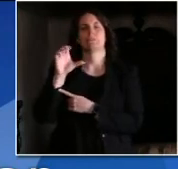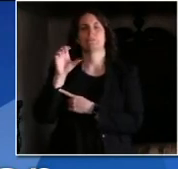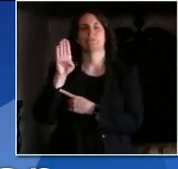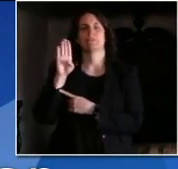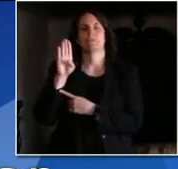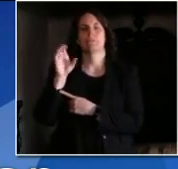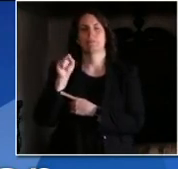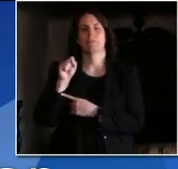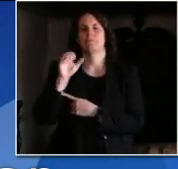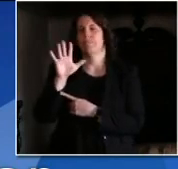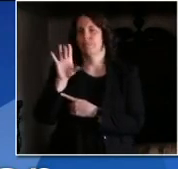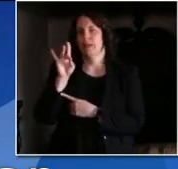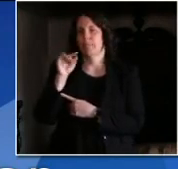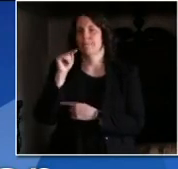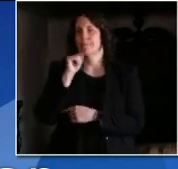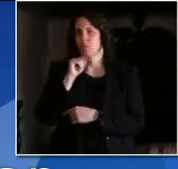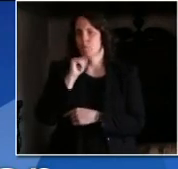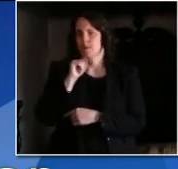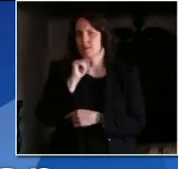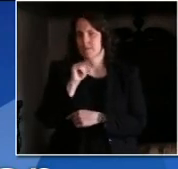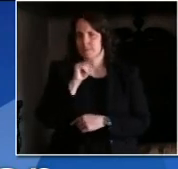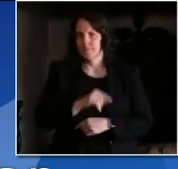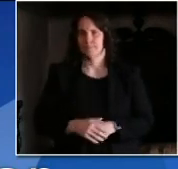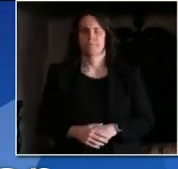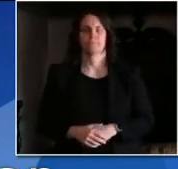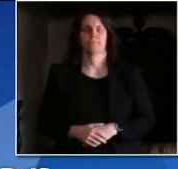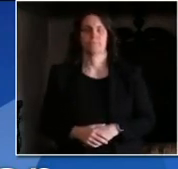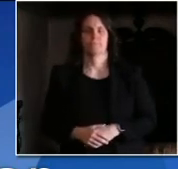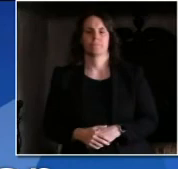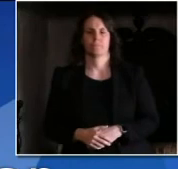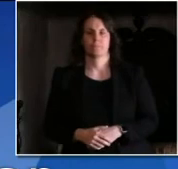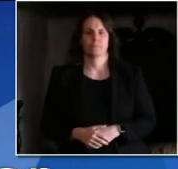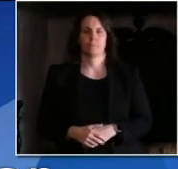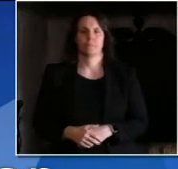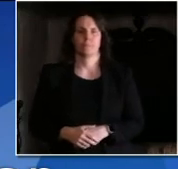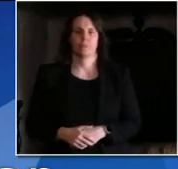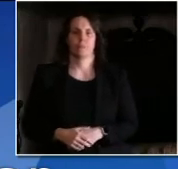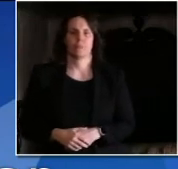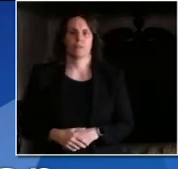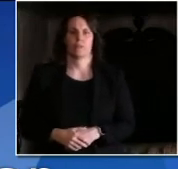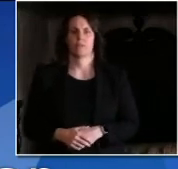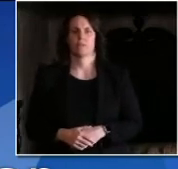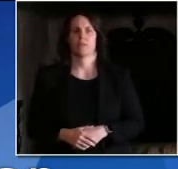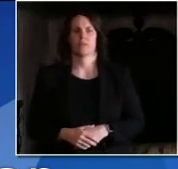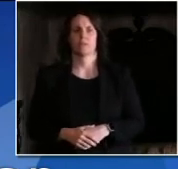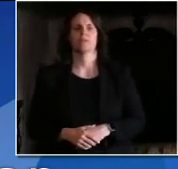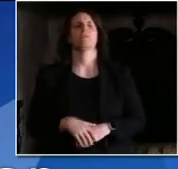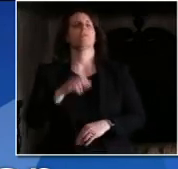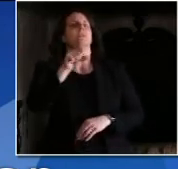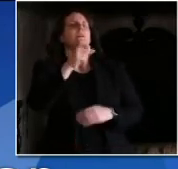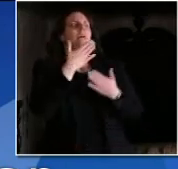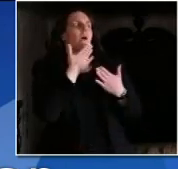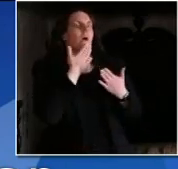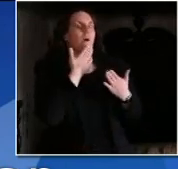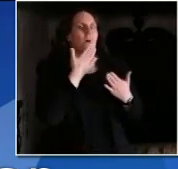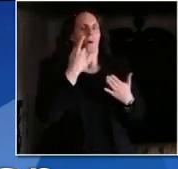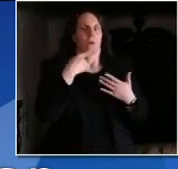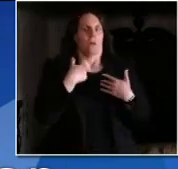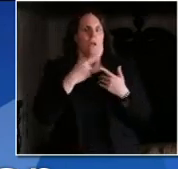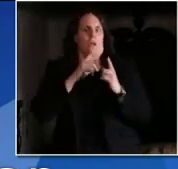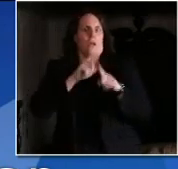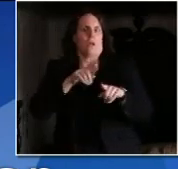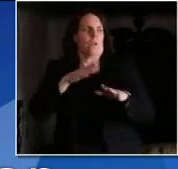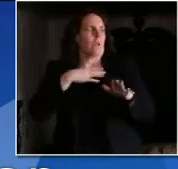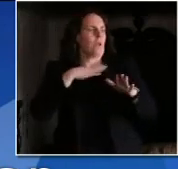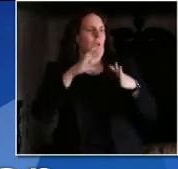you again for taking the call as you said